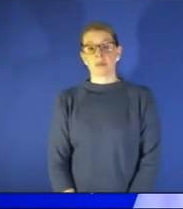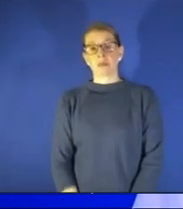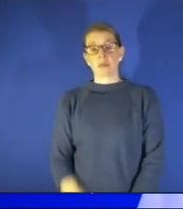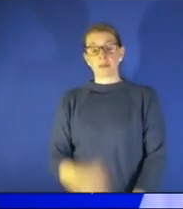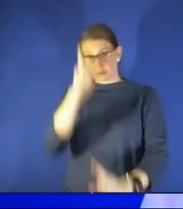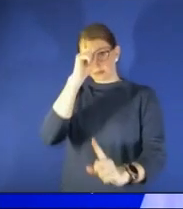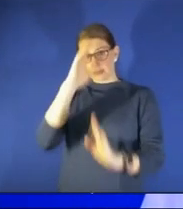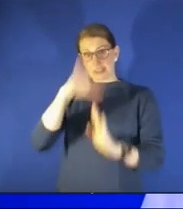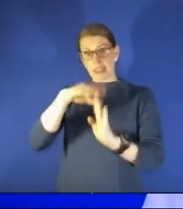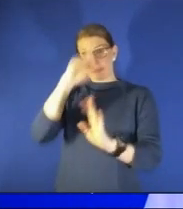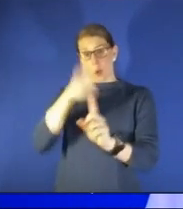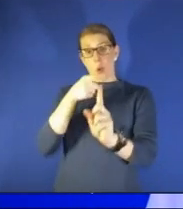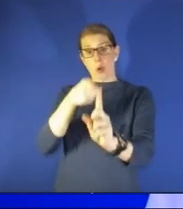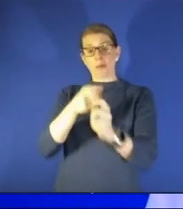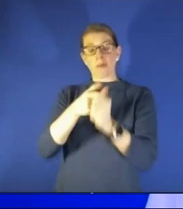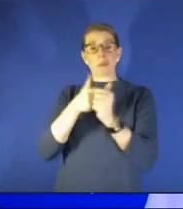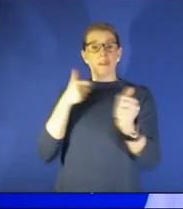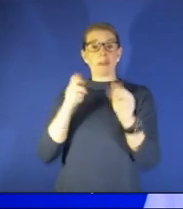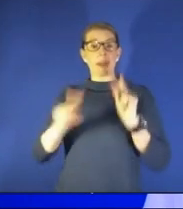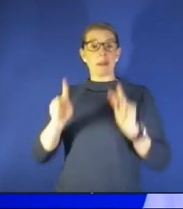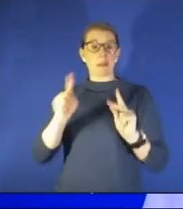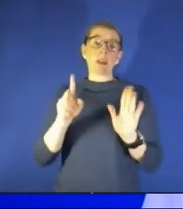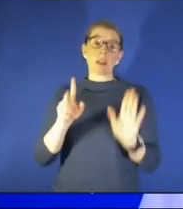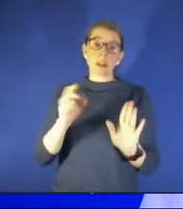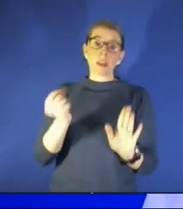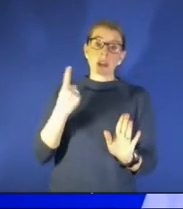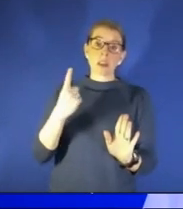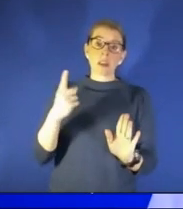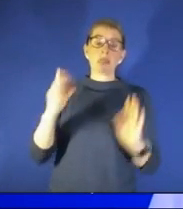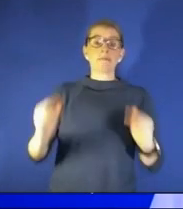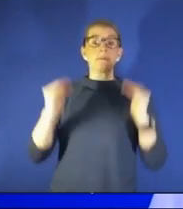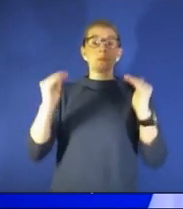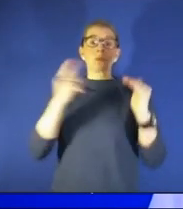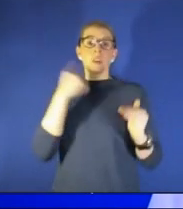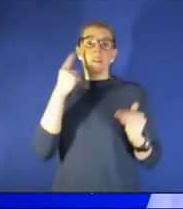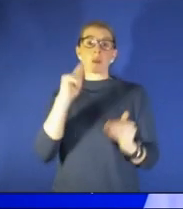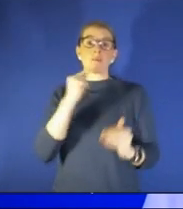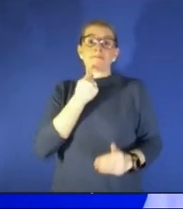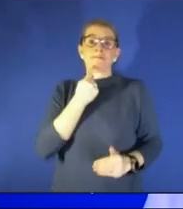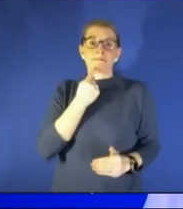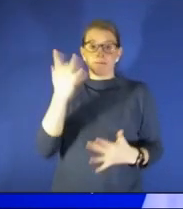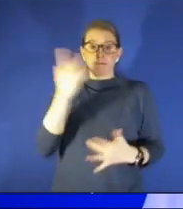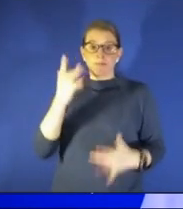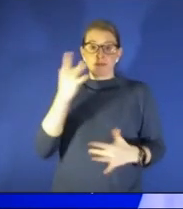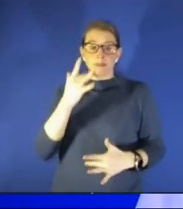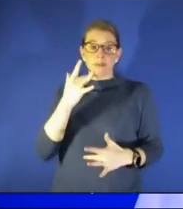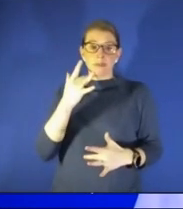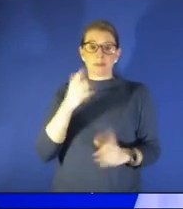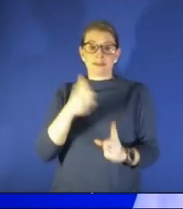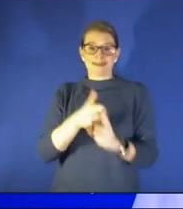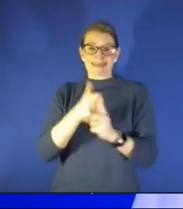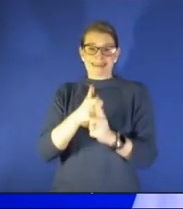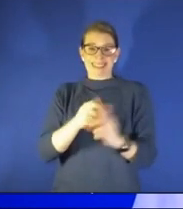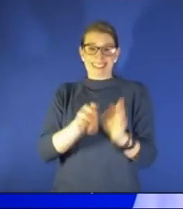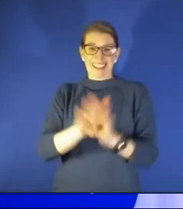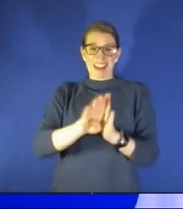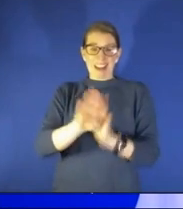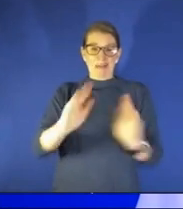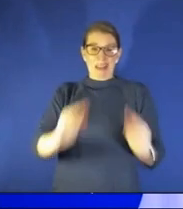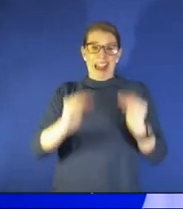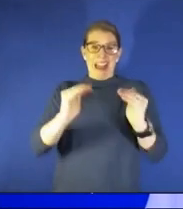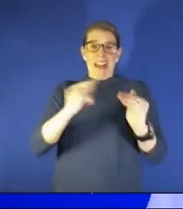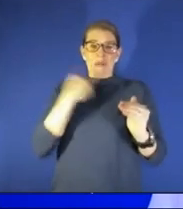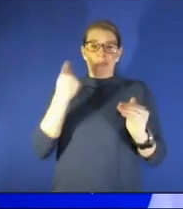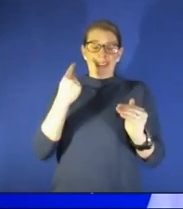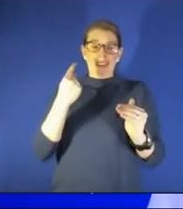from those who especially who are at high risk of severe disease from getting that high risk disease by getting uh those vaccines so